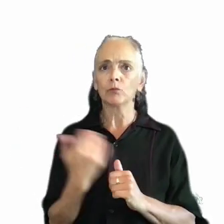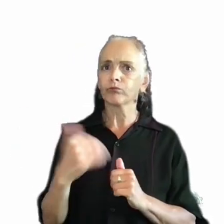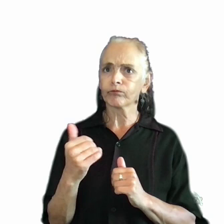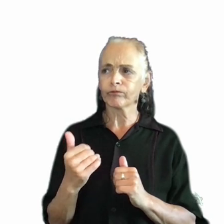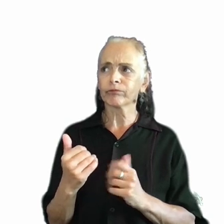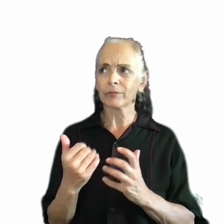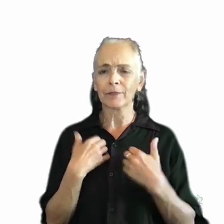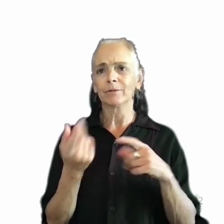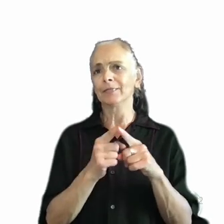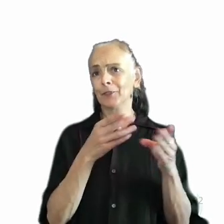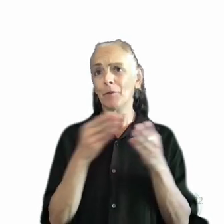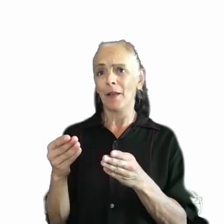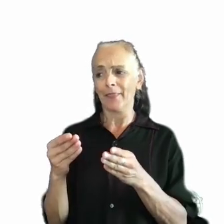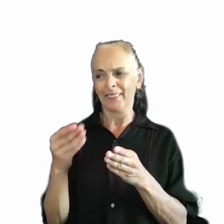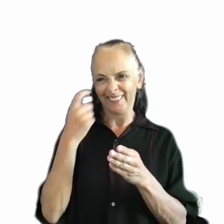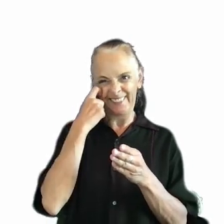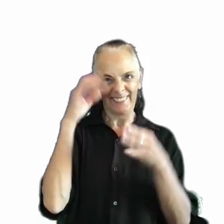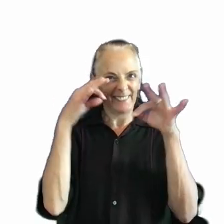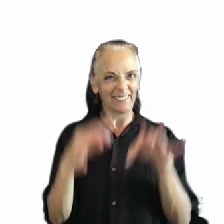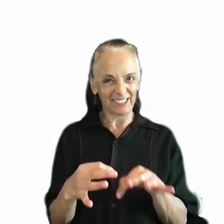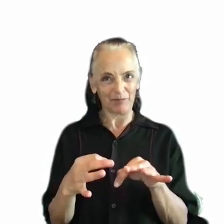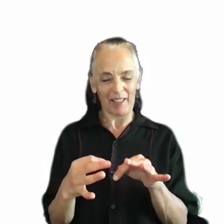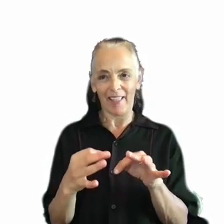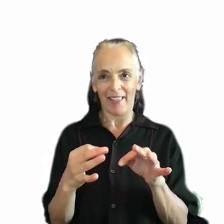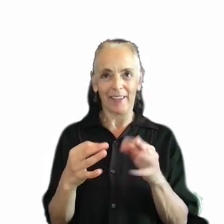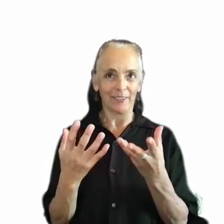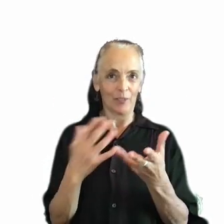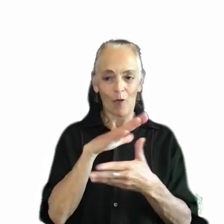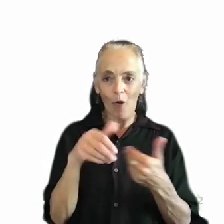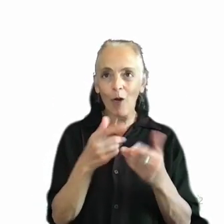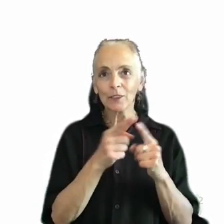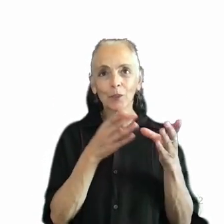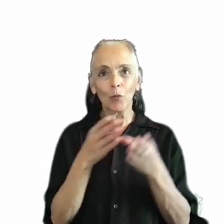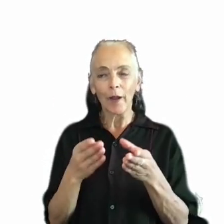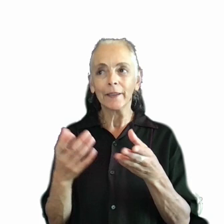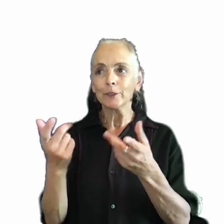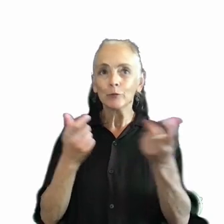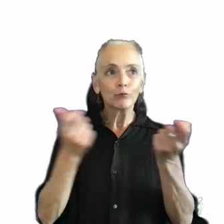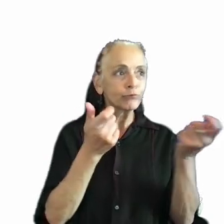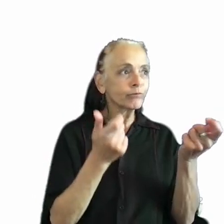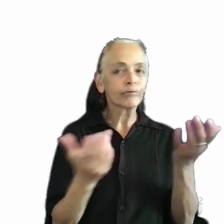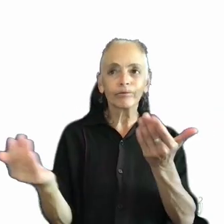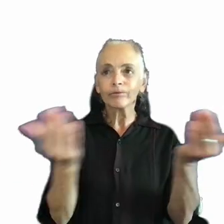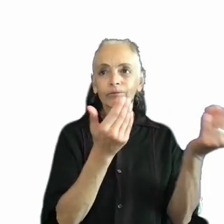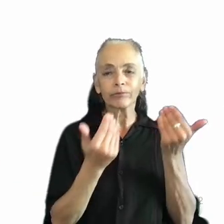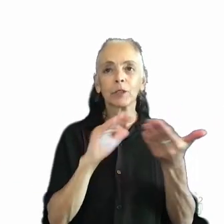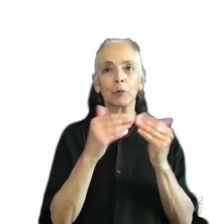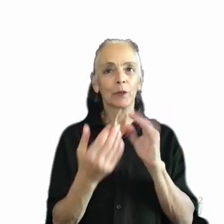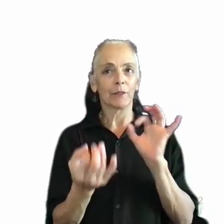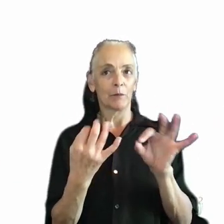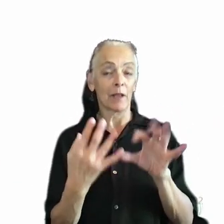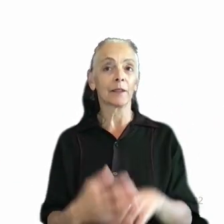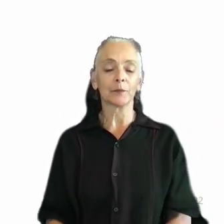methods that I've talked about here, all ways in which they could engage the community directly and get that feedback straight from